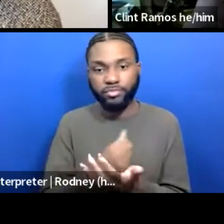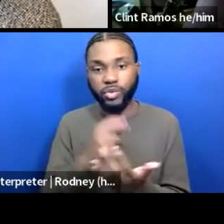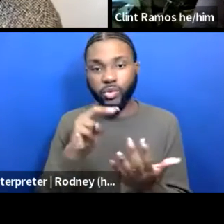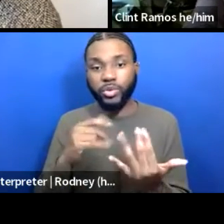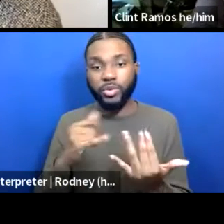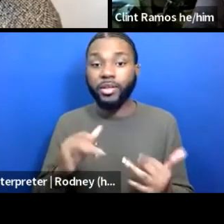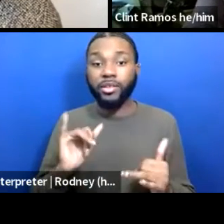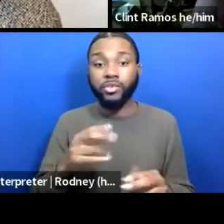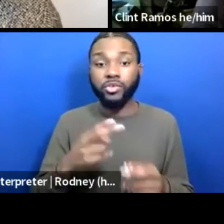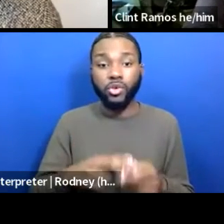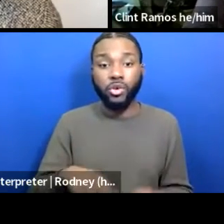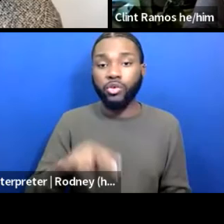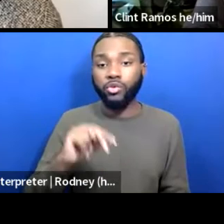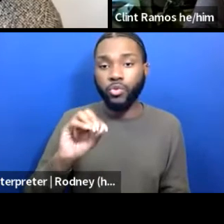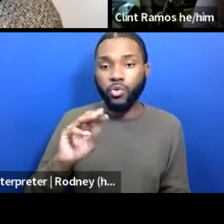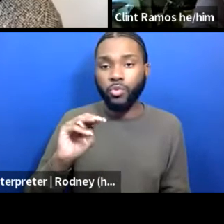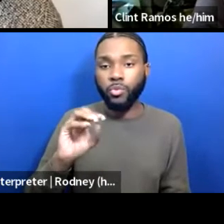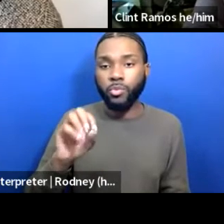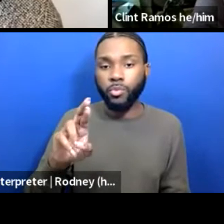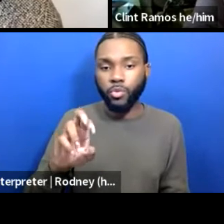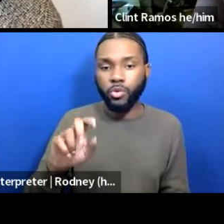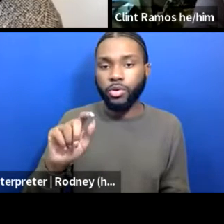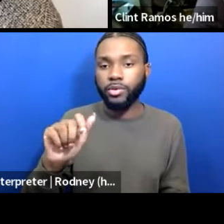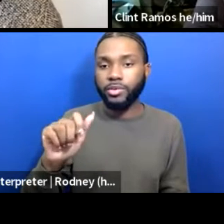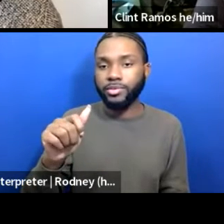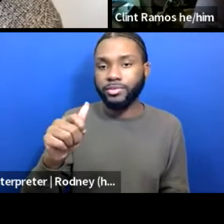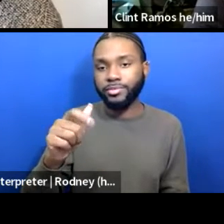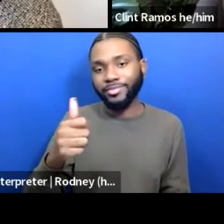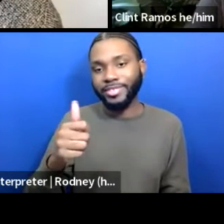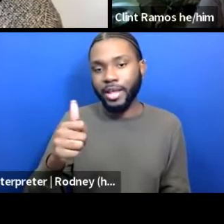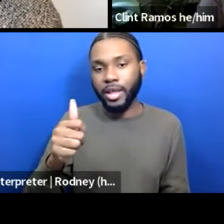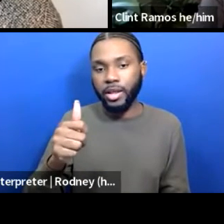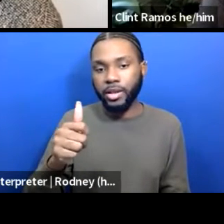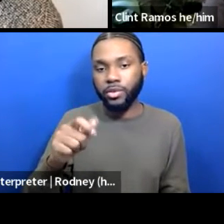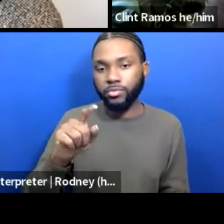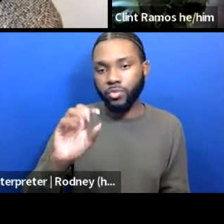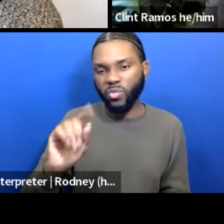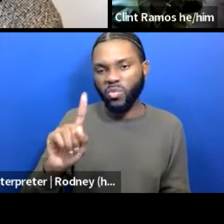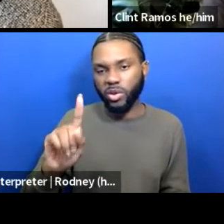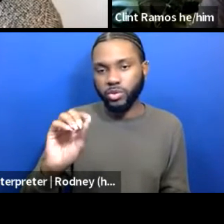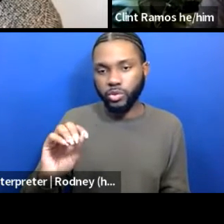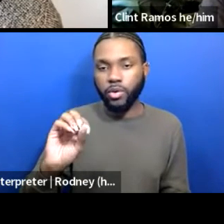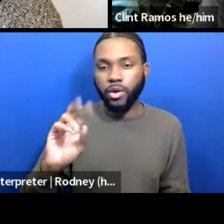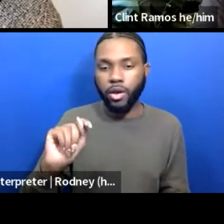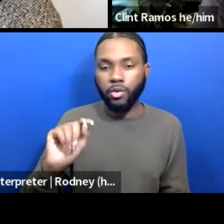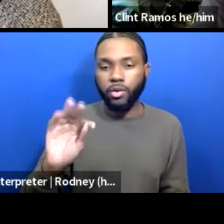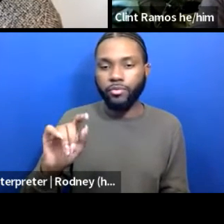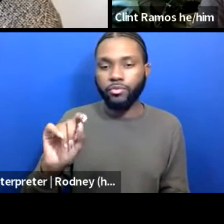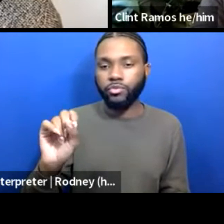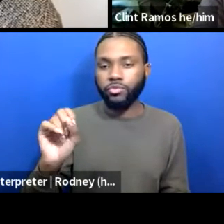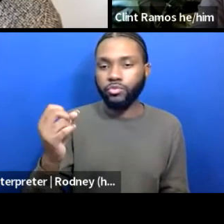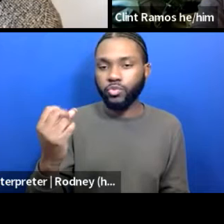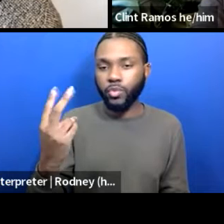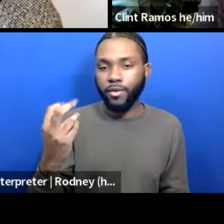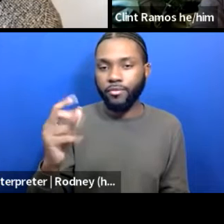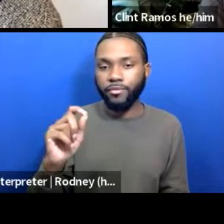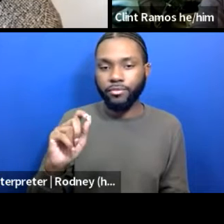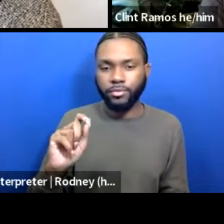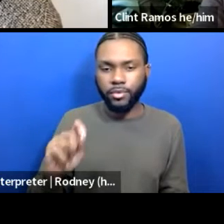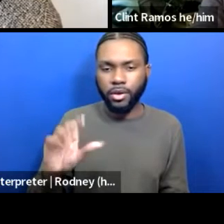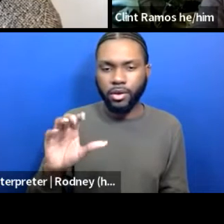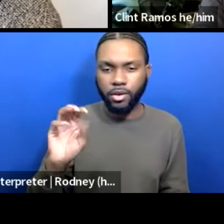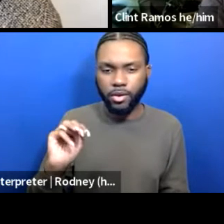NoMore10Outof12s.com. And there is all kinds of information on exactly the data of